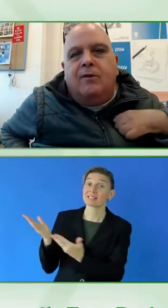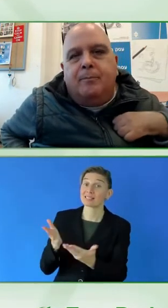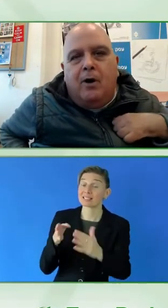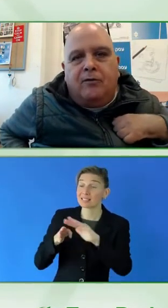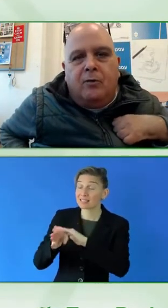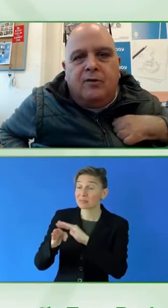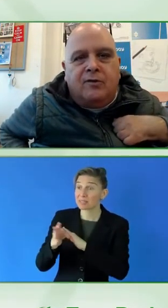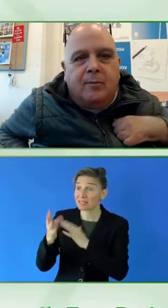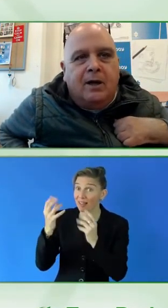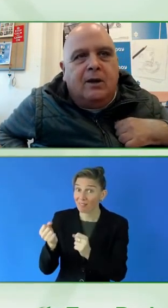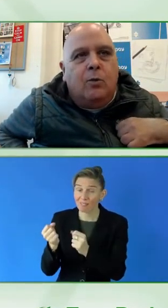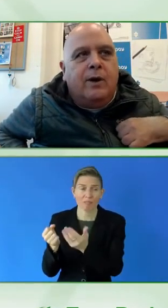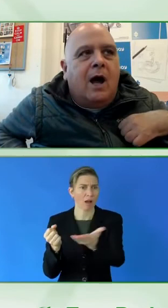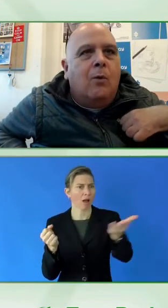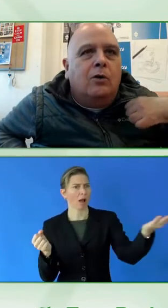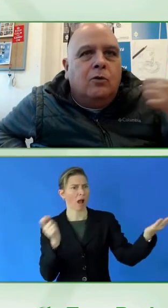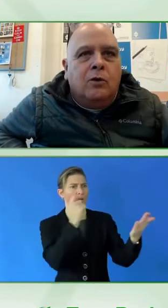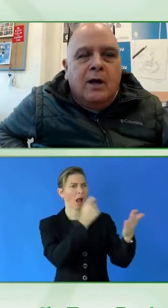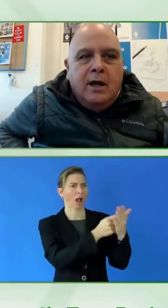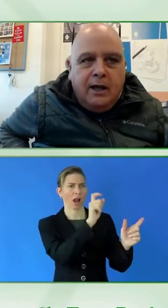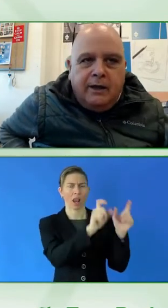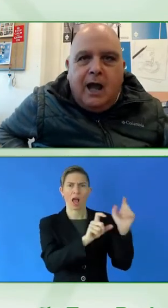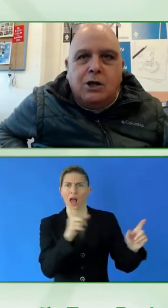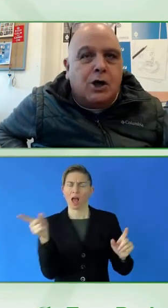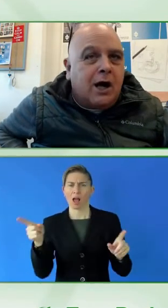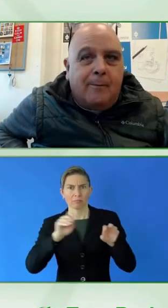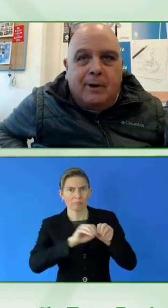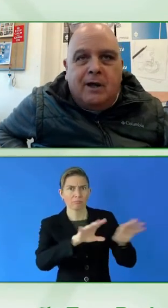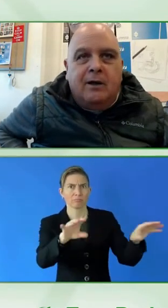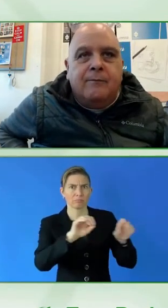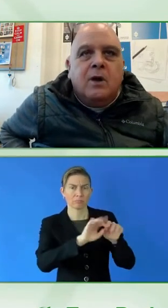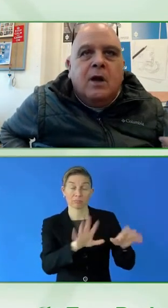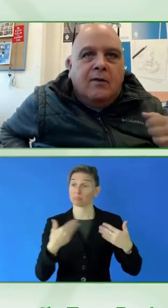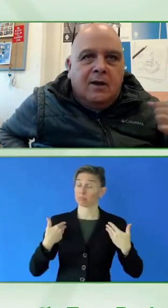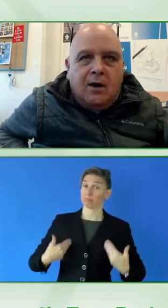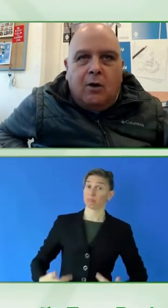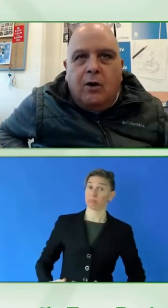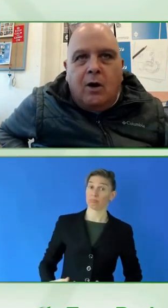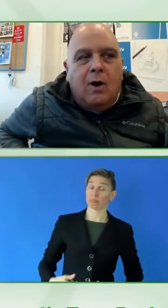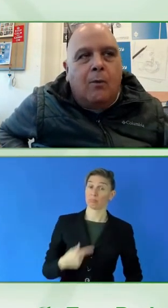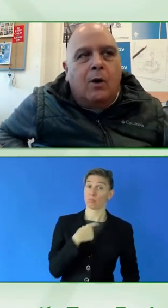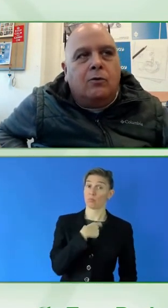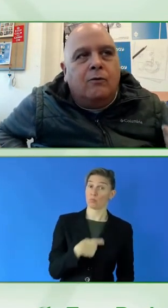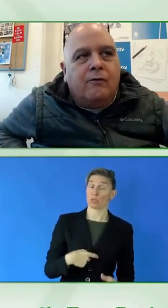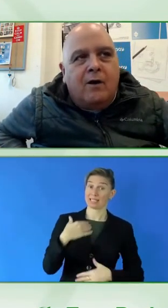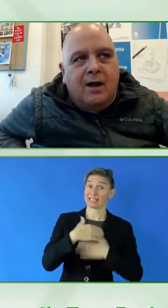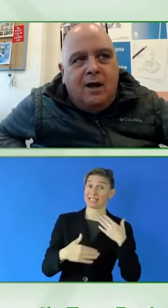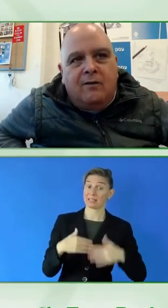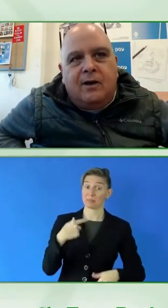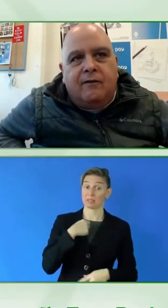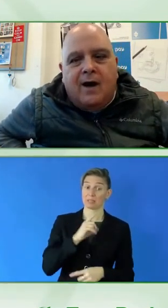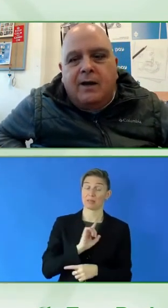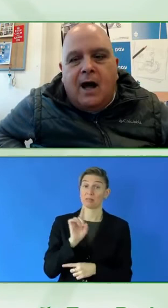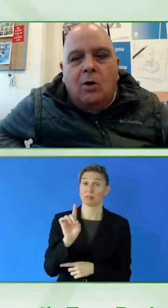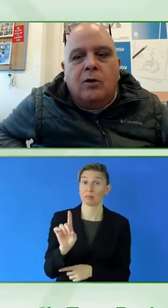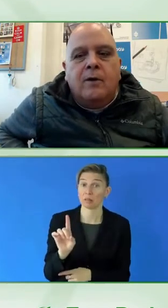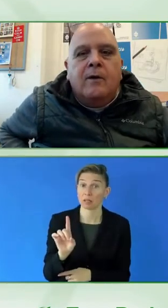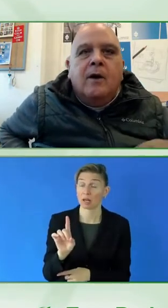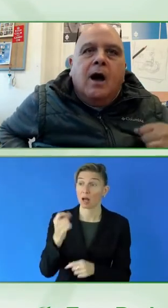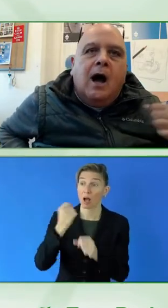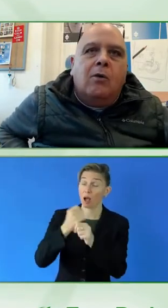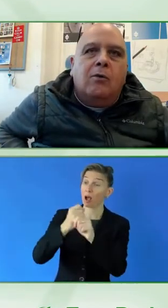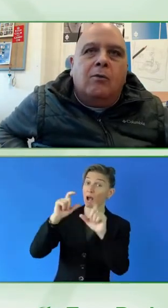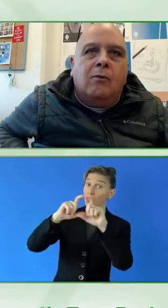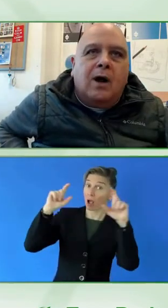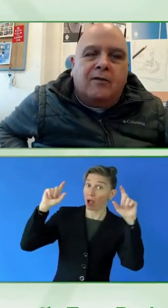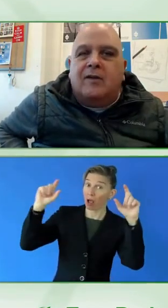I'm, as a person with disability, when I want to engage a company that I don't know, I want to very easily find out